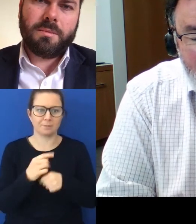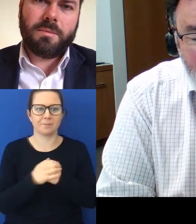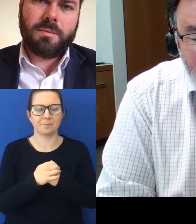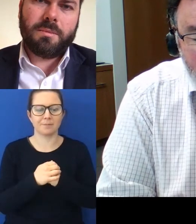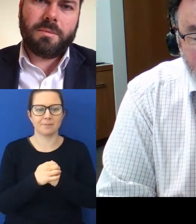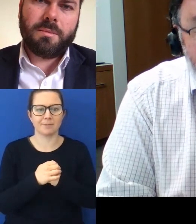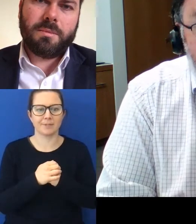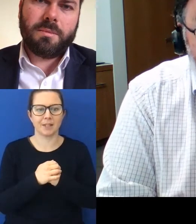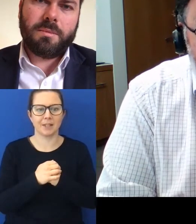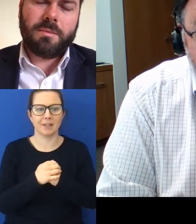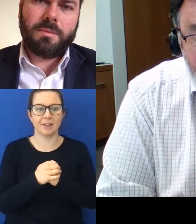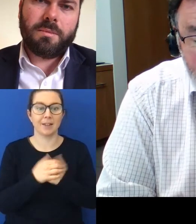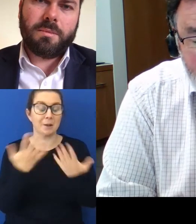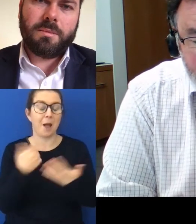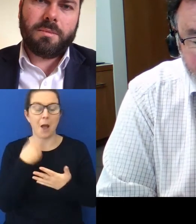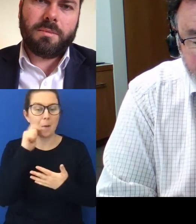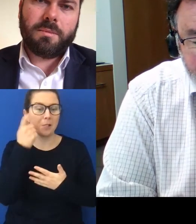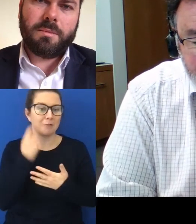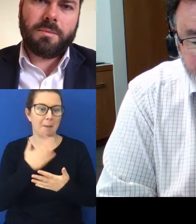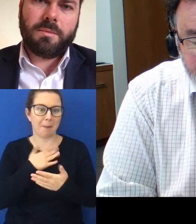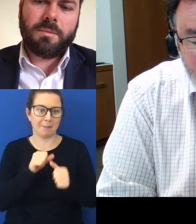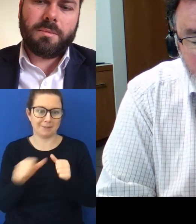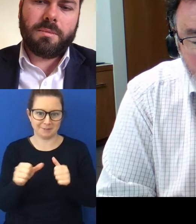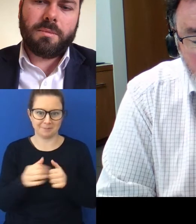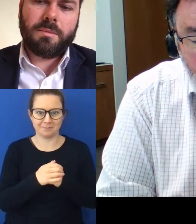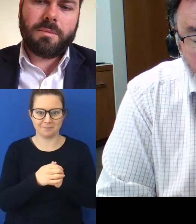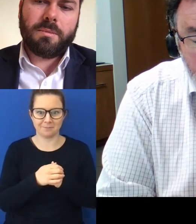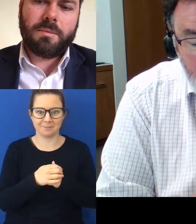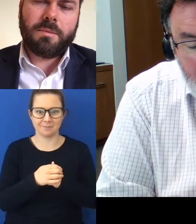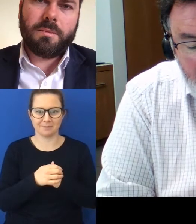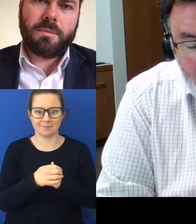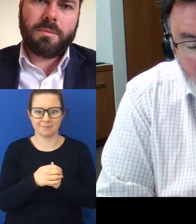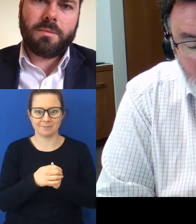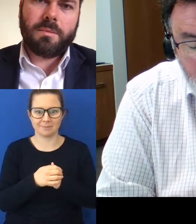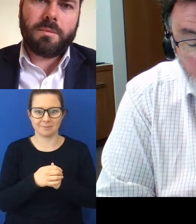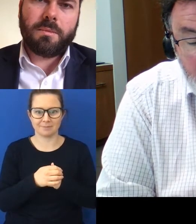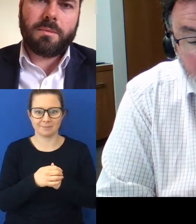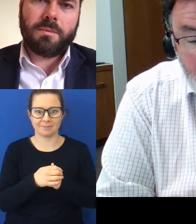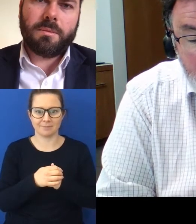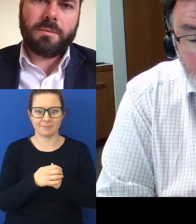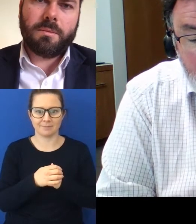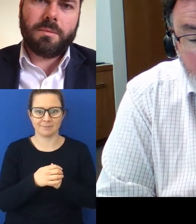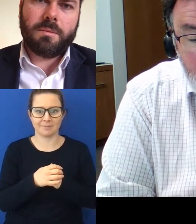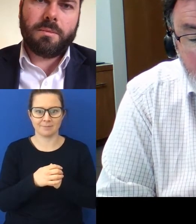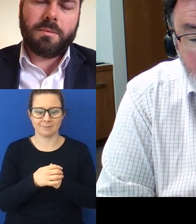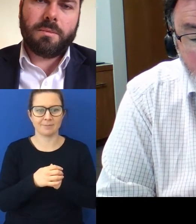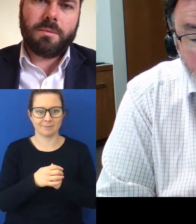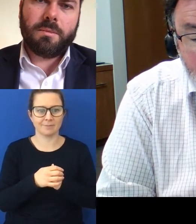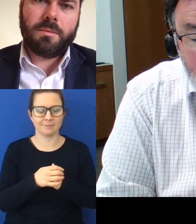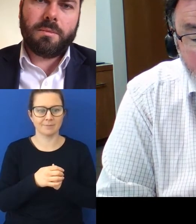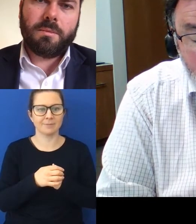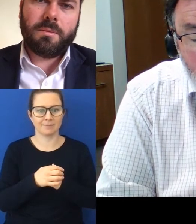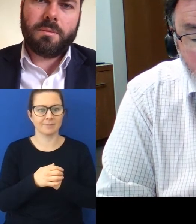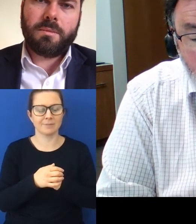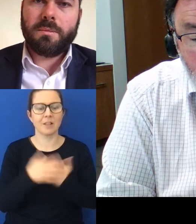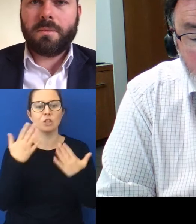I'll try my best. So I want to split these comments